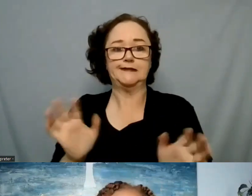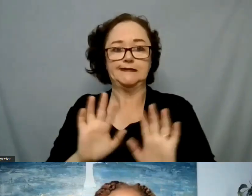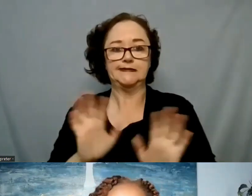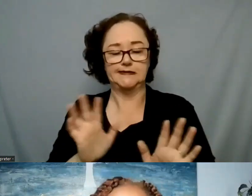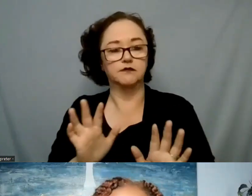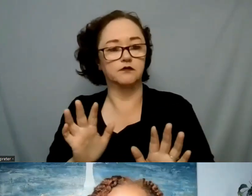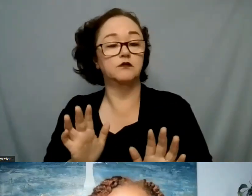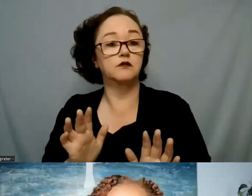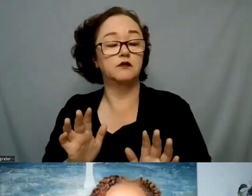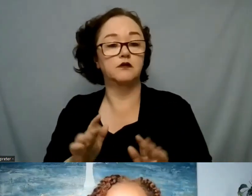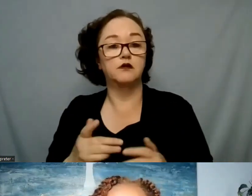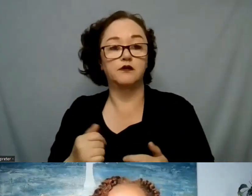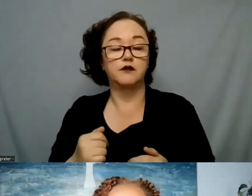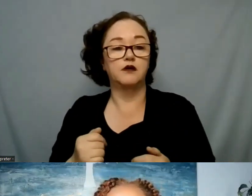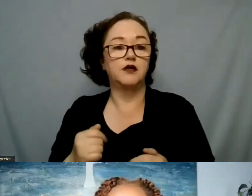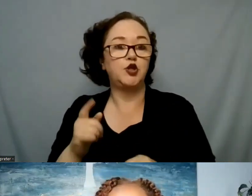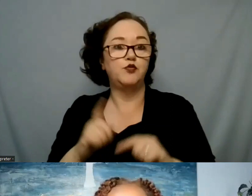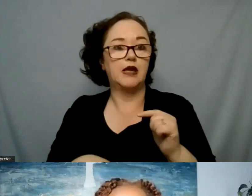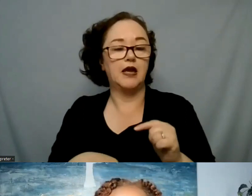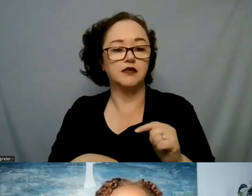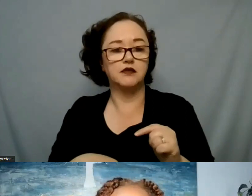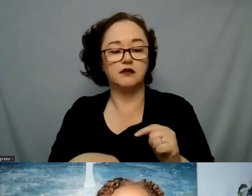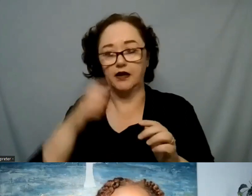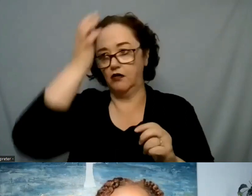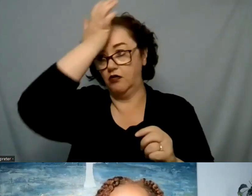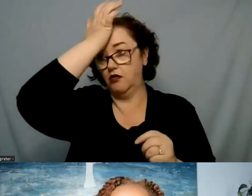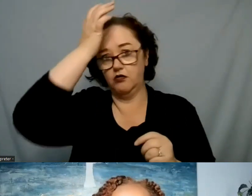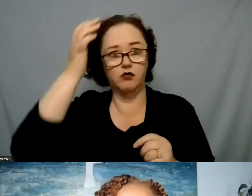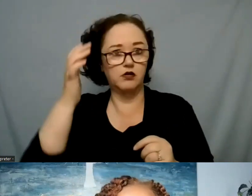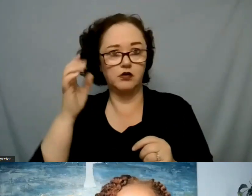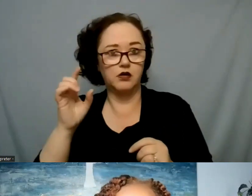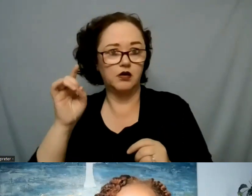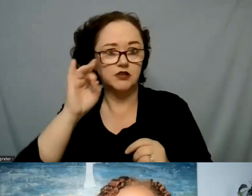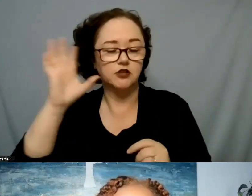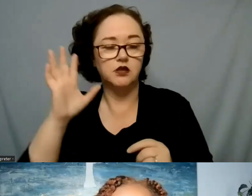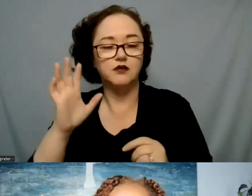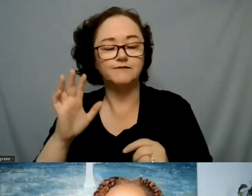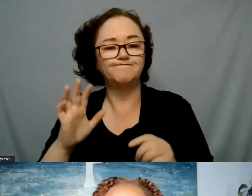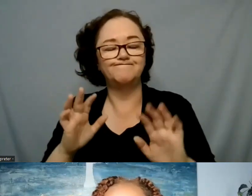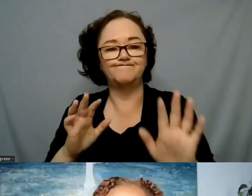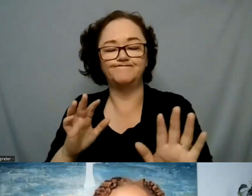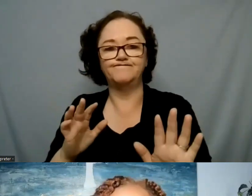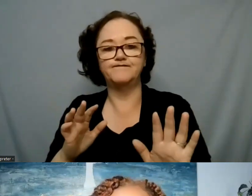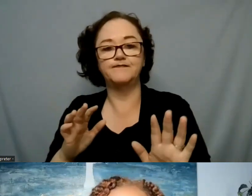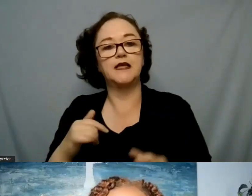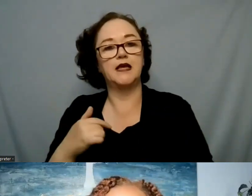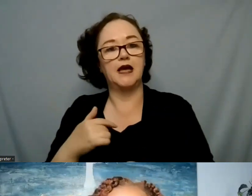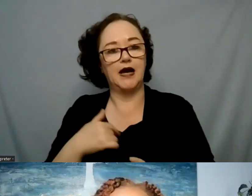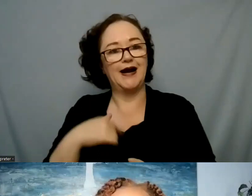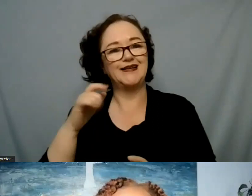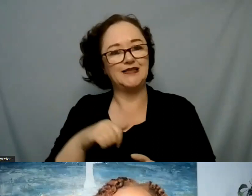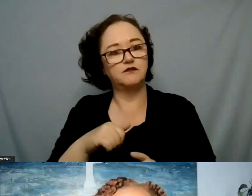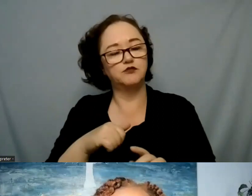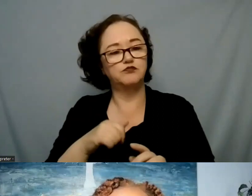this is the worst thing because sometimes I have to make sure I'm seeing things from the client's perspective